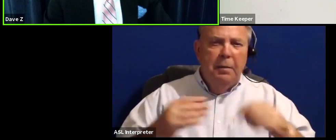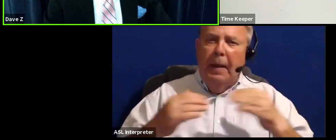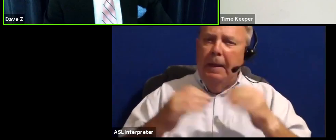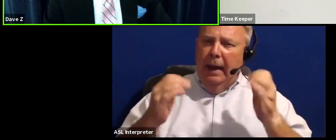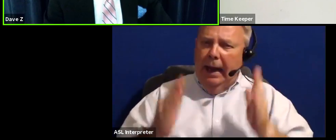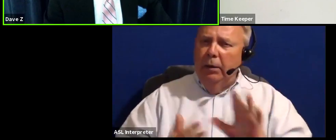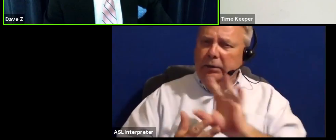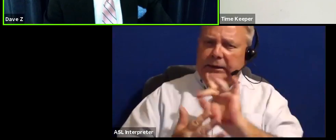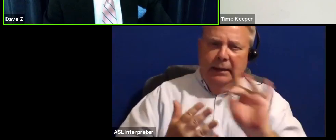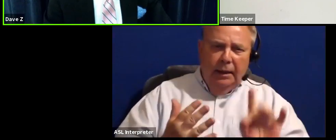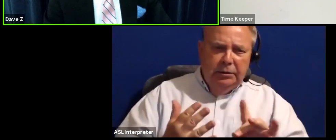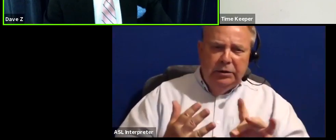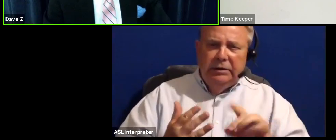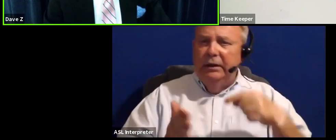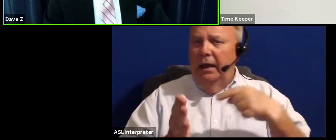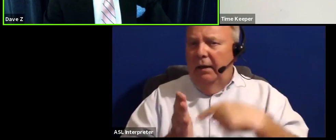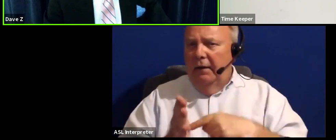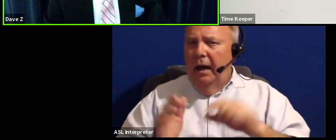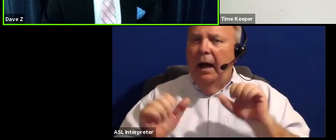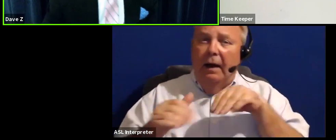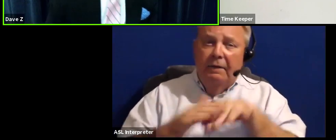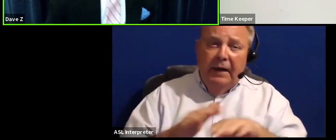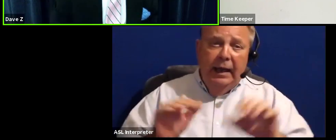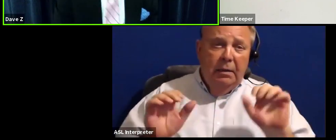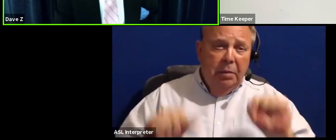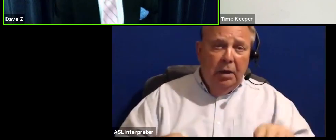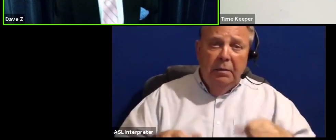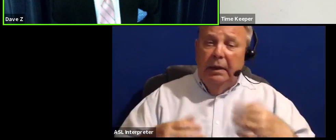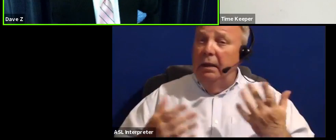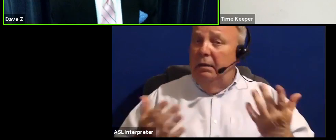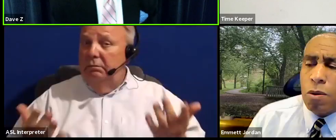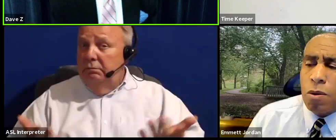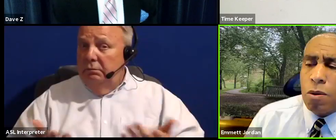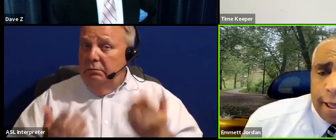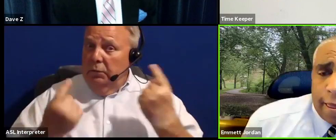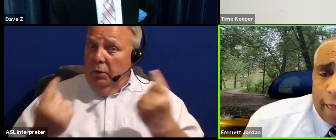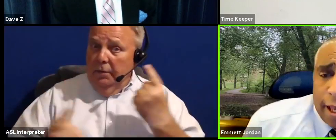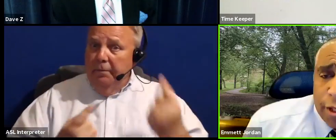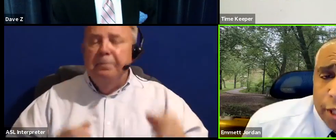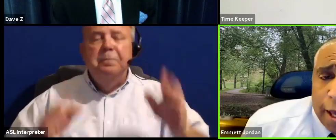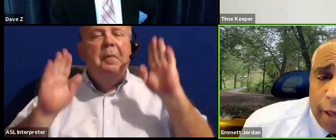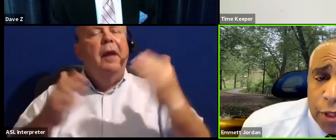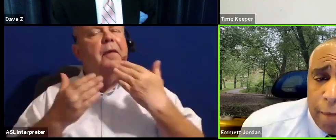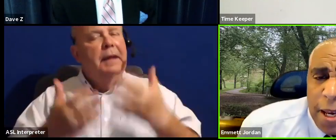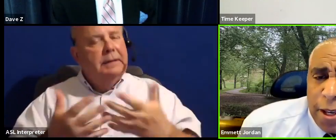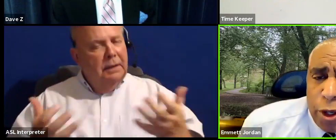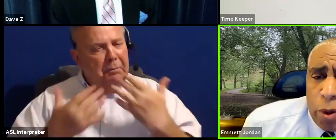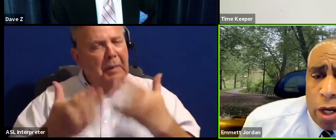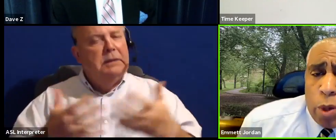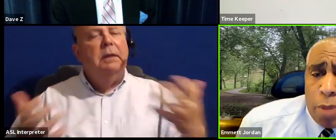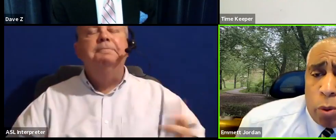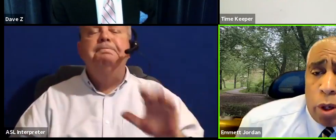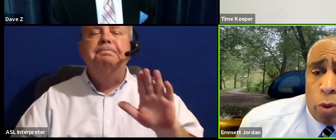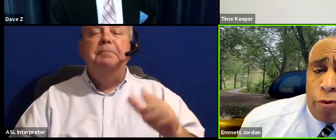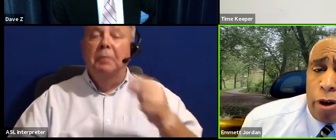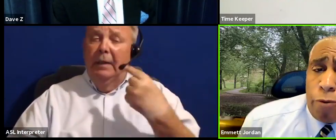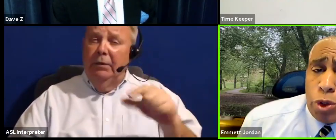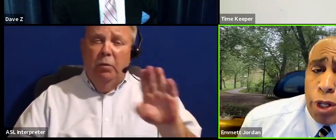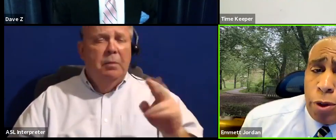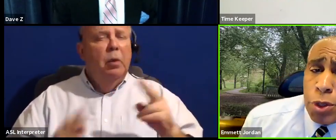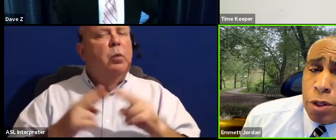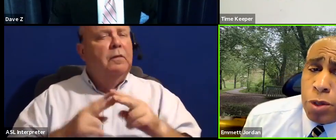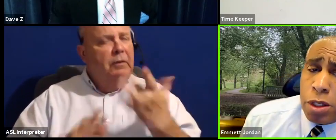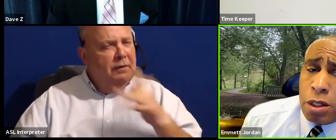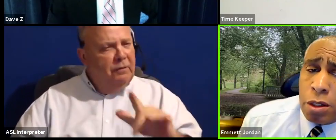options, availability, accessibility. Your thoughts, sir. Hey, thanks a lot. Thanks a lot. You know, Greenbelt, we're very